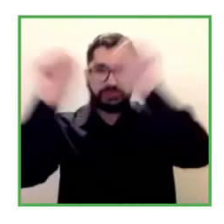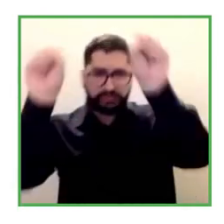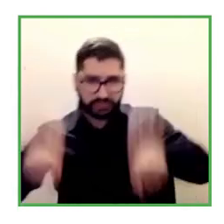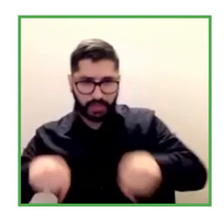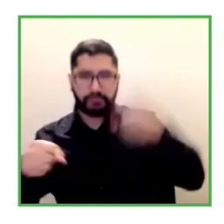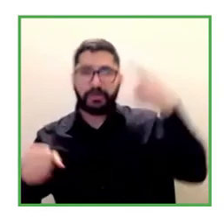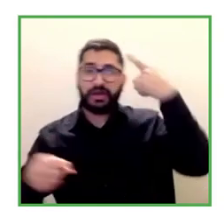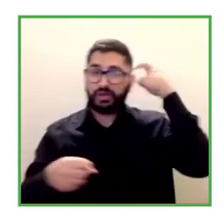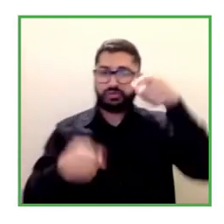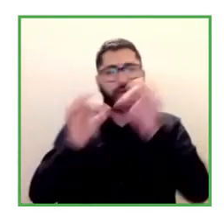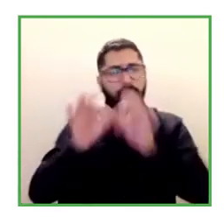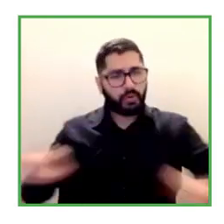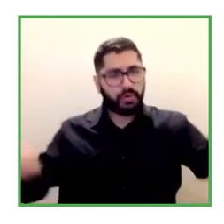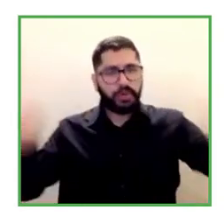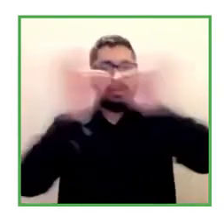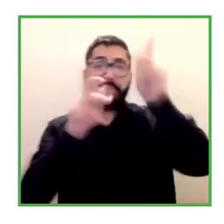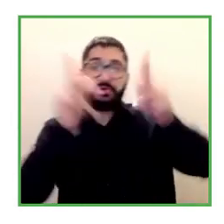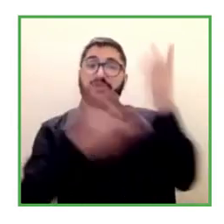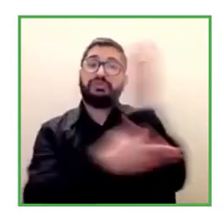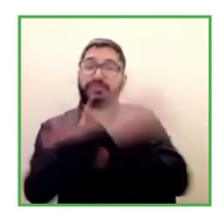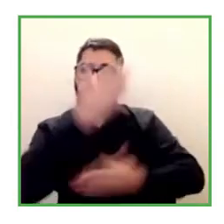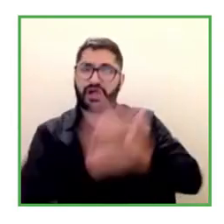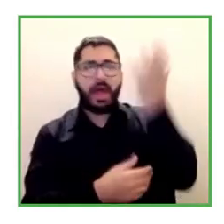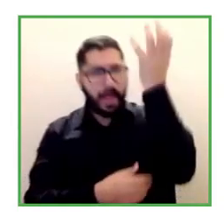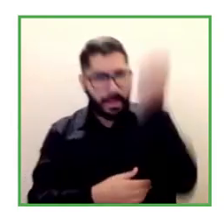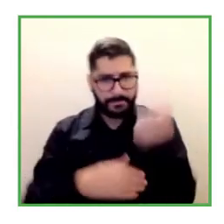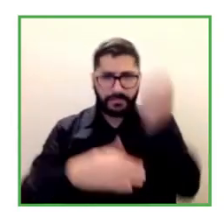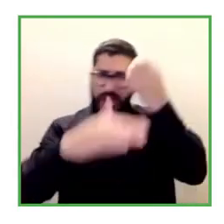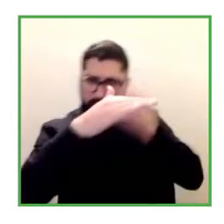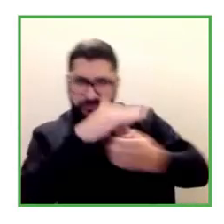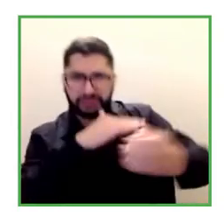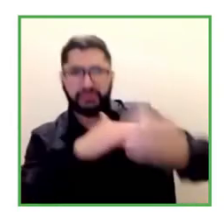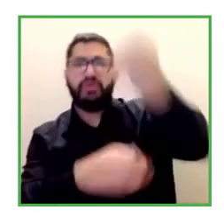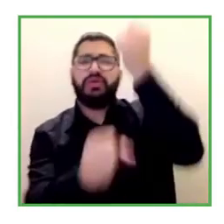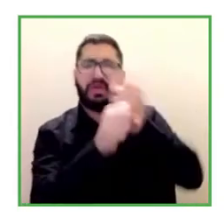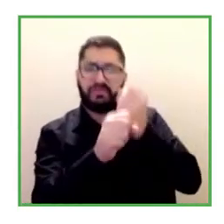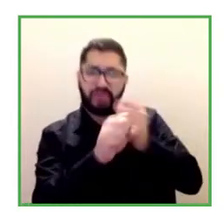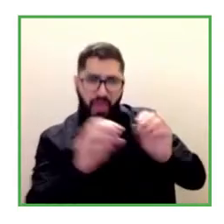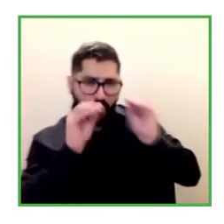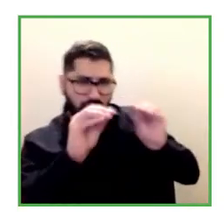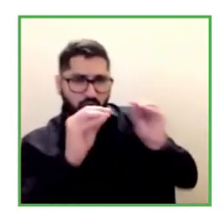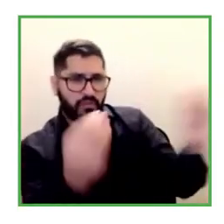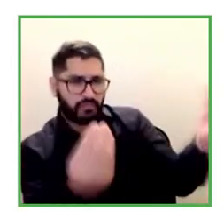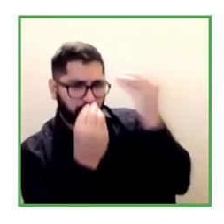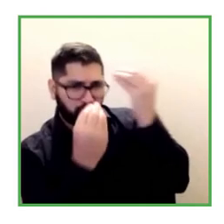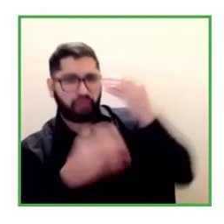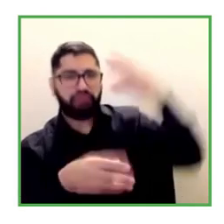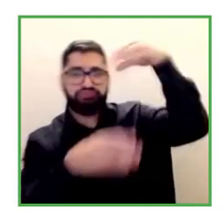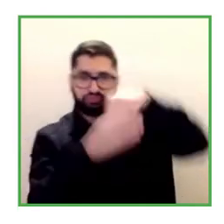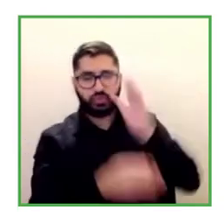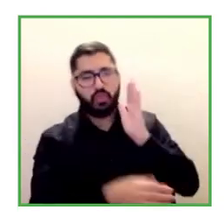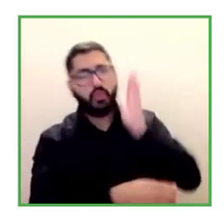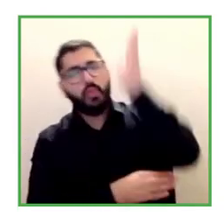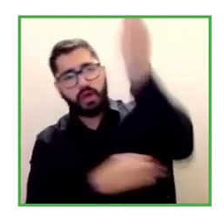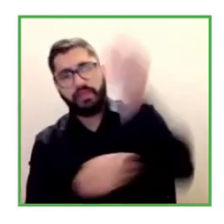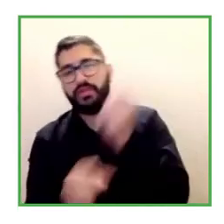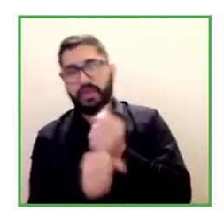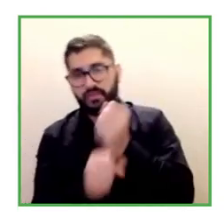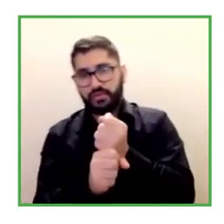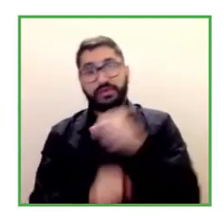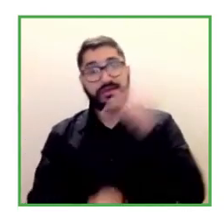disabled people can also have access to that kind of training because that is the those are the jobs for the future